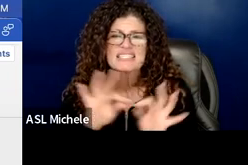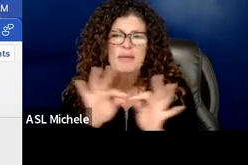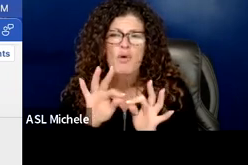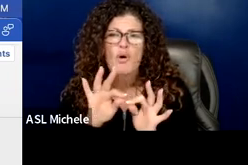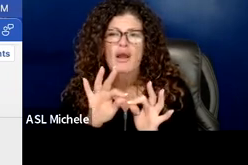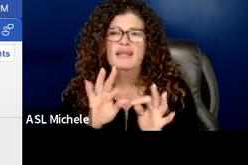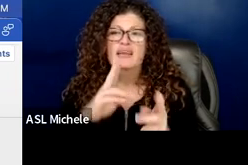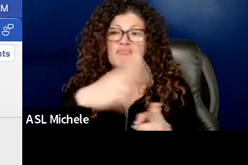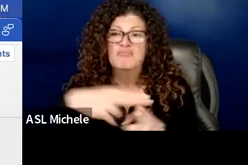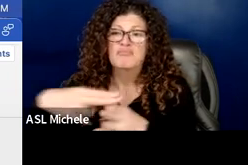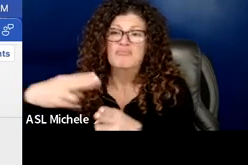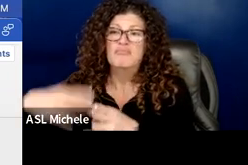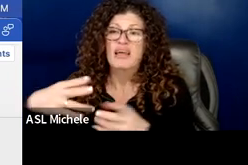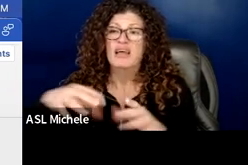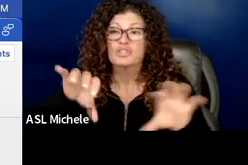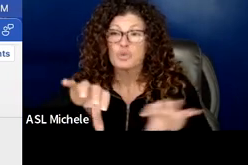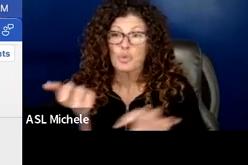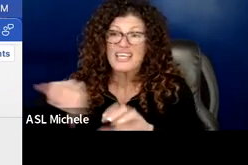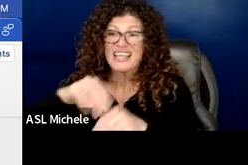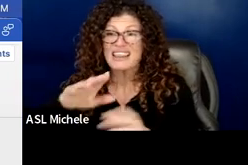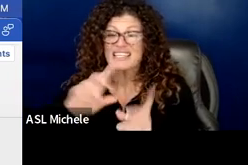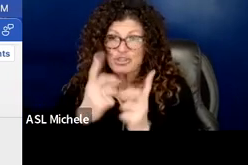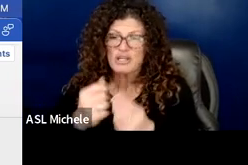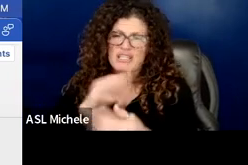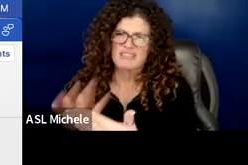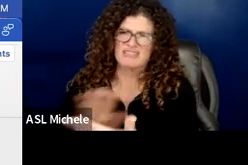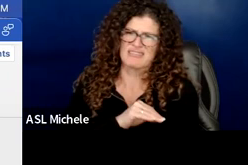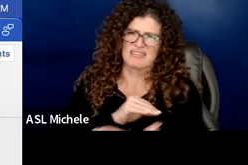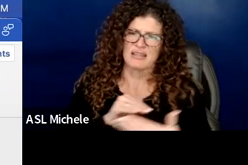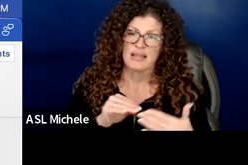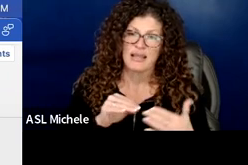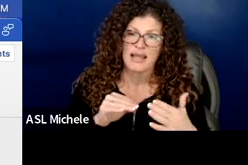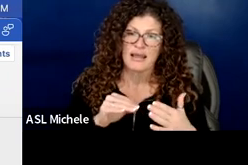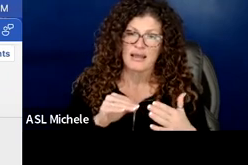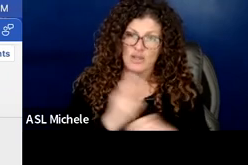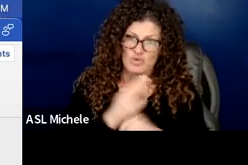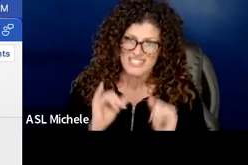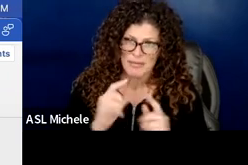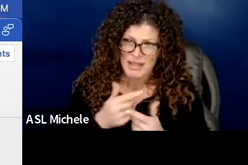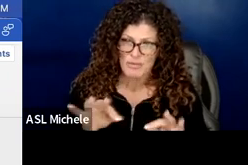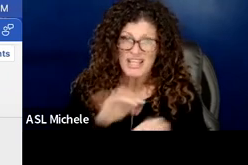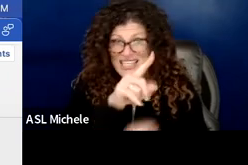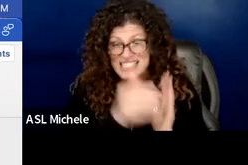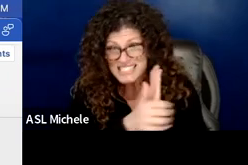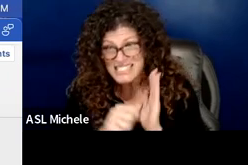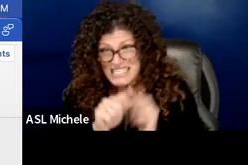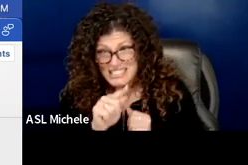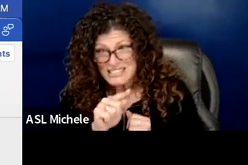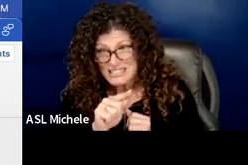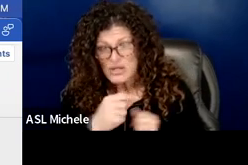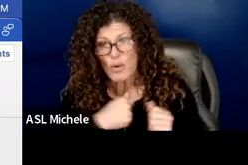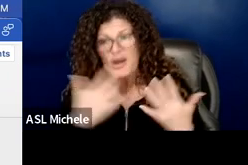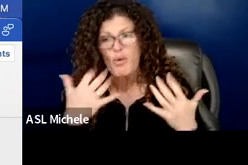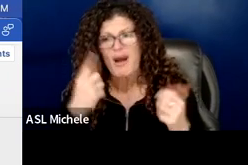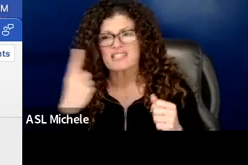of the things that are being done in the district now this is a section under skills so we're looking for someone who has the skills